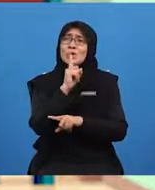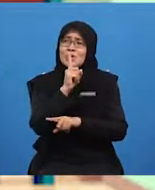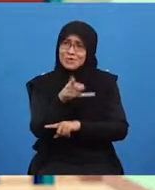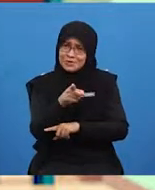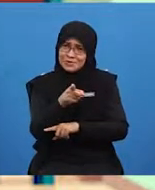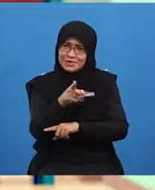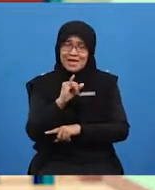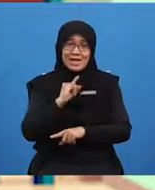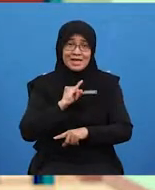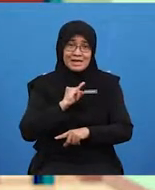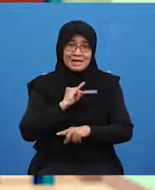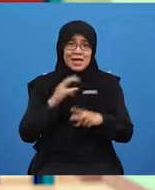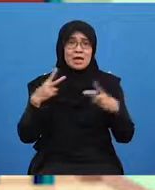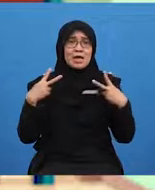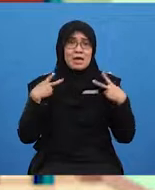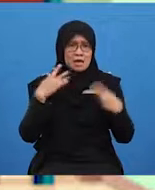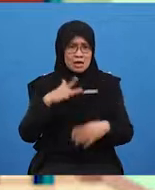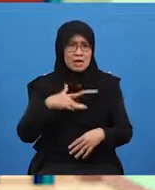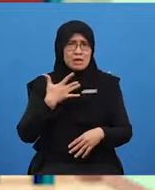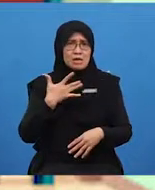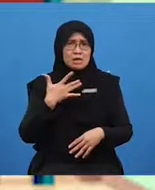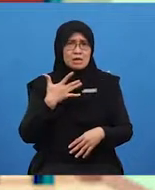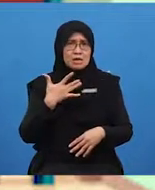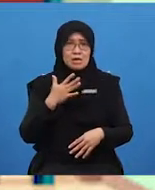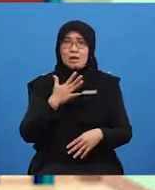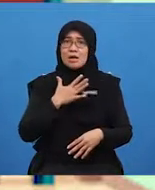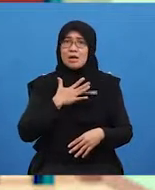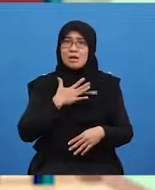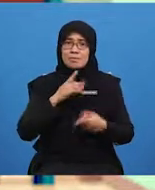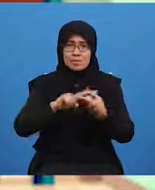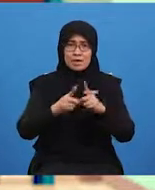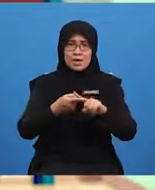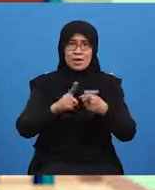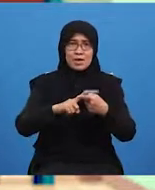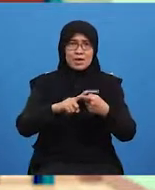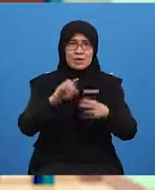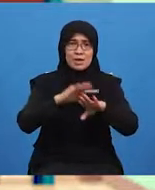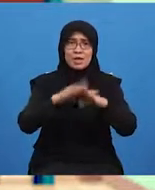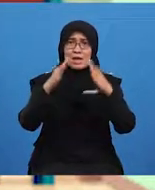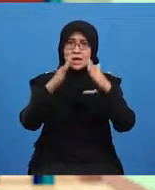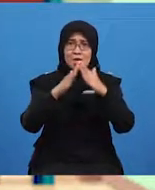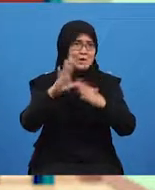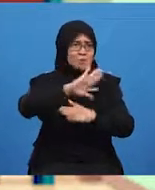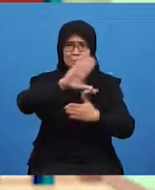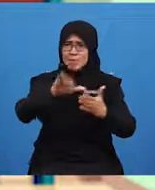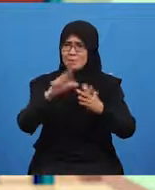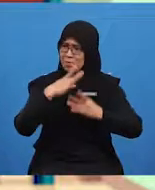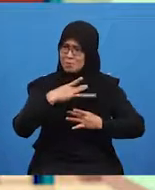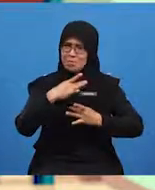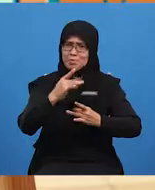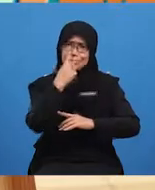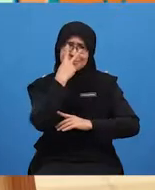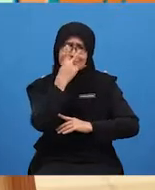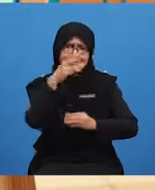I have a feeling that my friends watching at home are keen to see what's inside too.